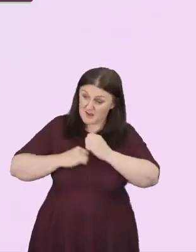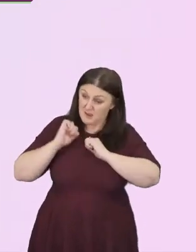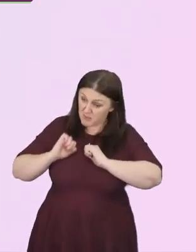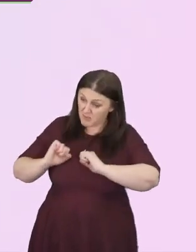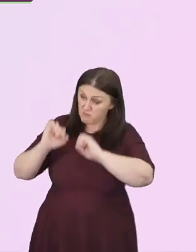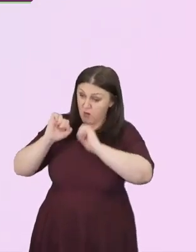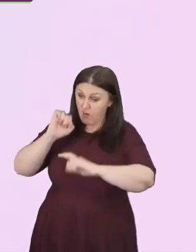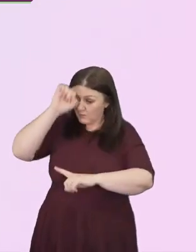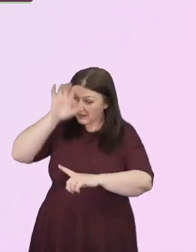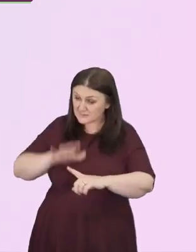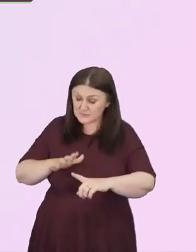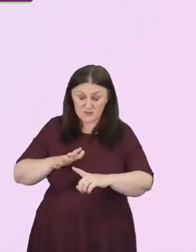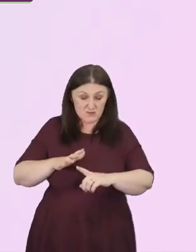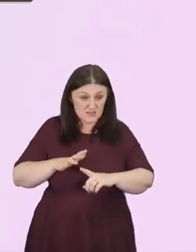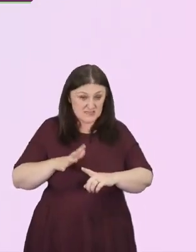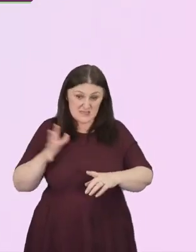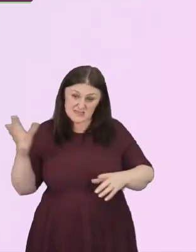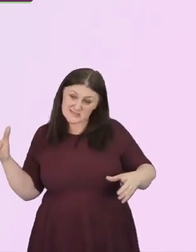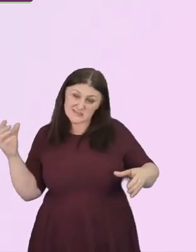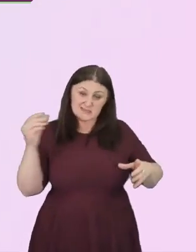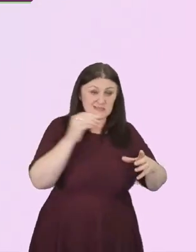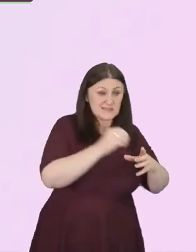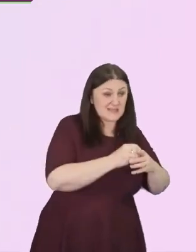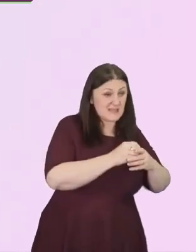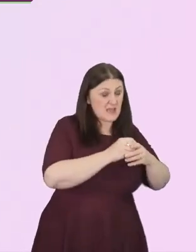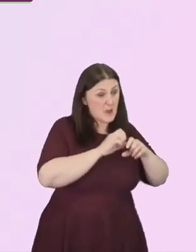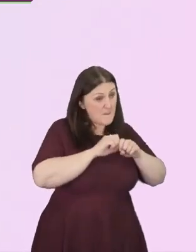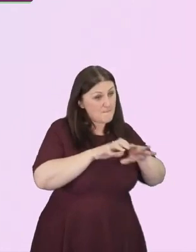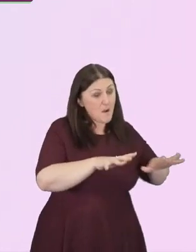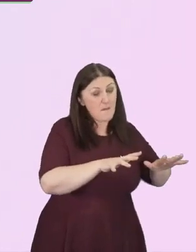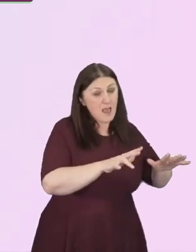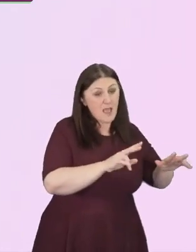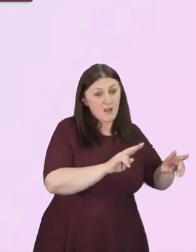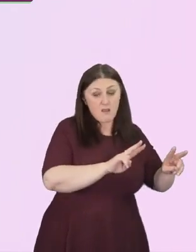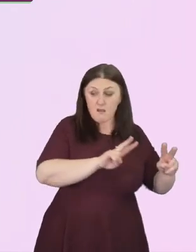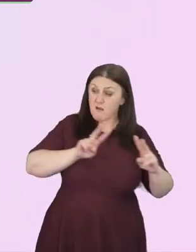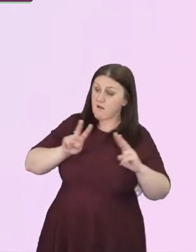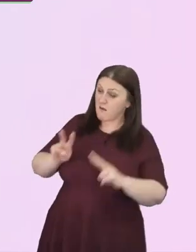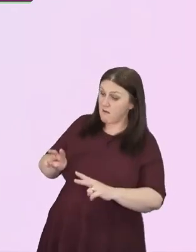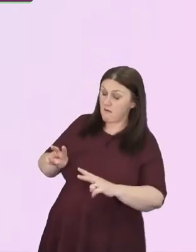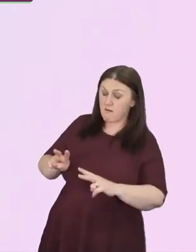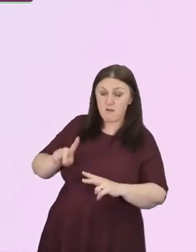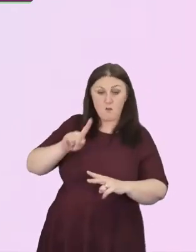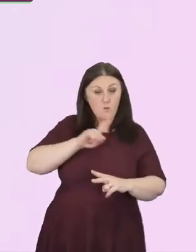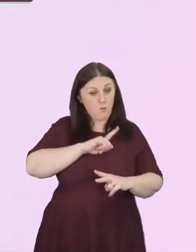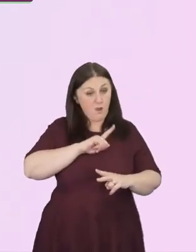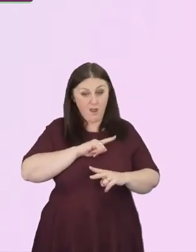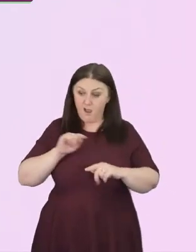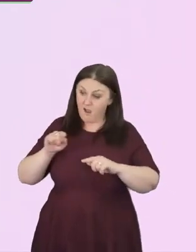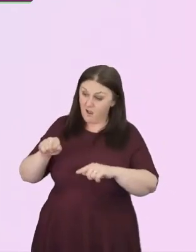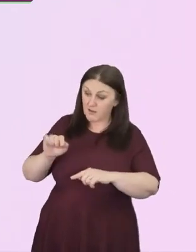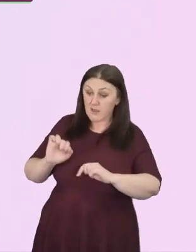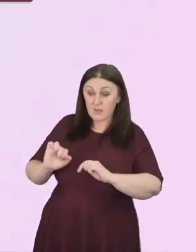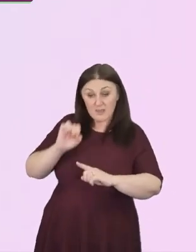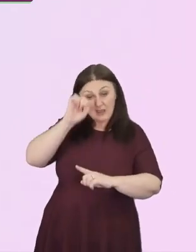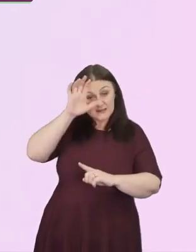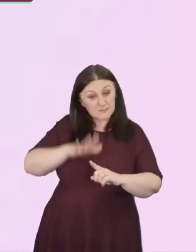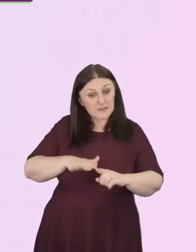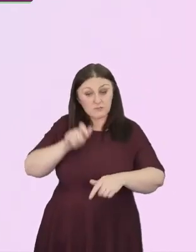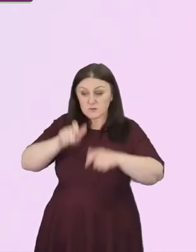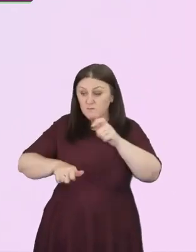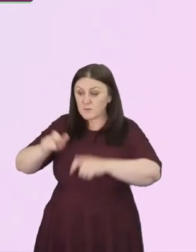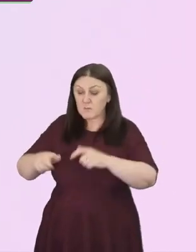in the public arena. Because the lived experience of black and brown people was, for a while,